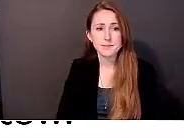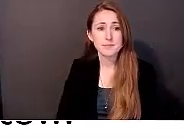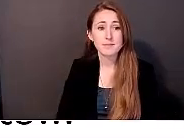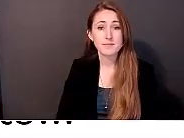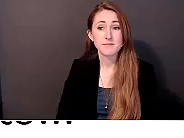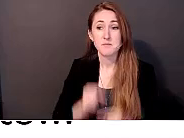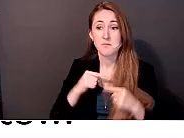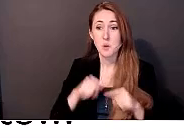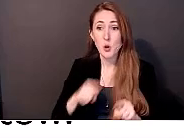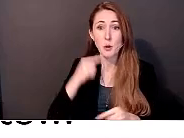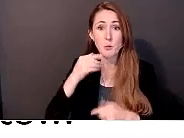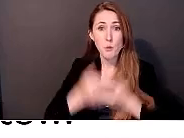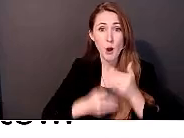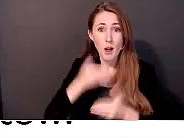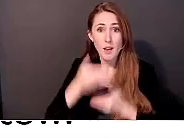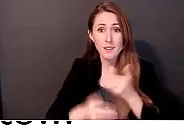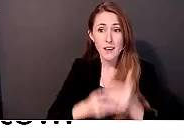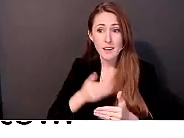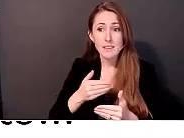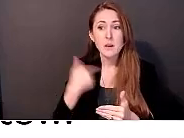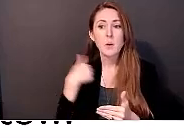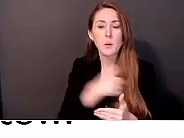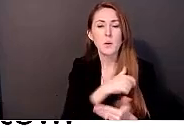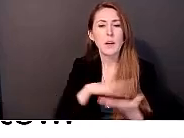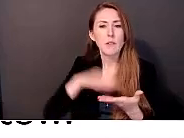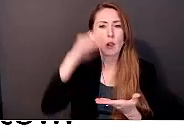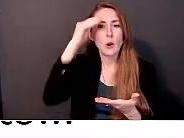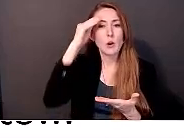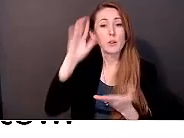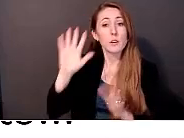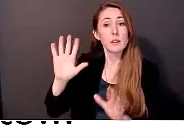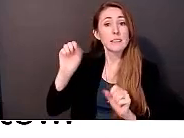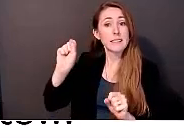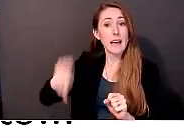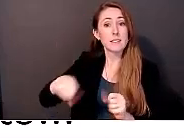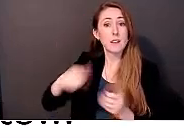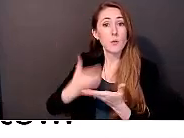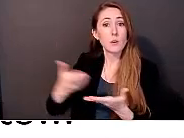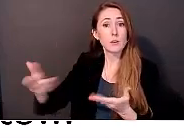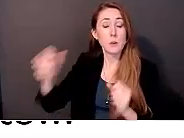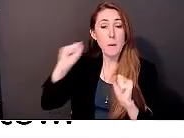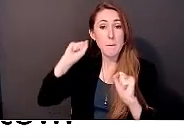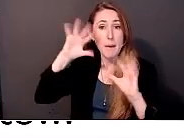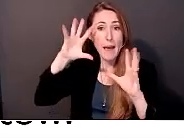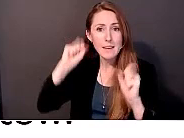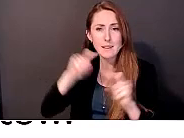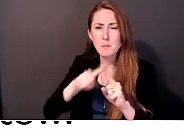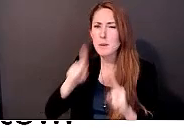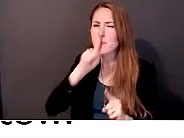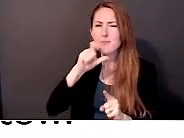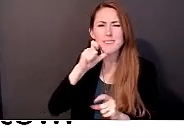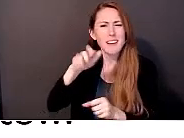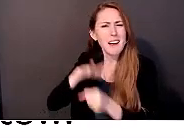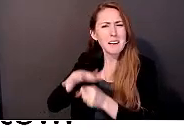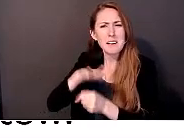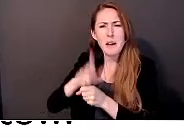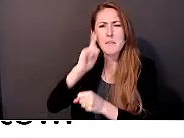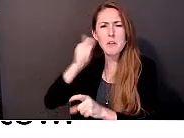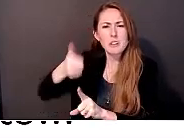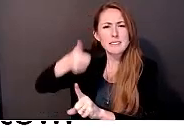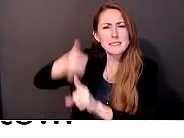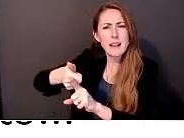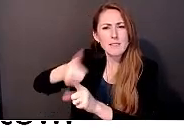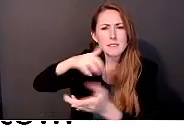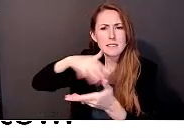is that while the resource is amazing, uh, it's not enough to create some kind of self-study, and